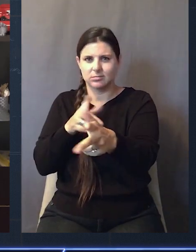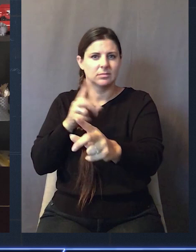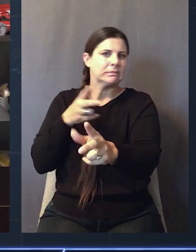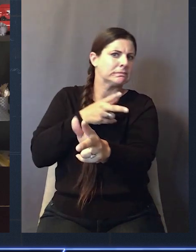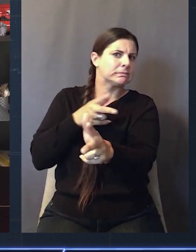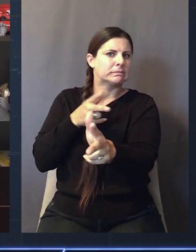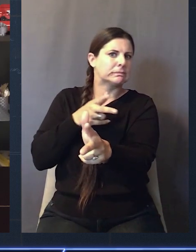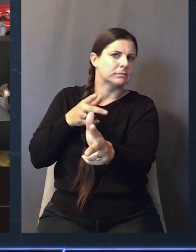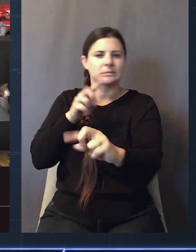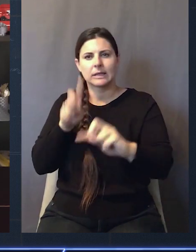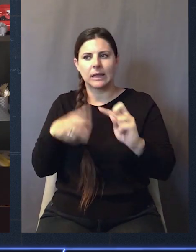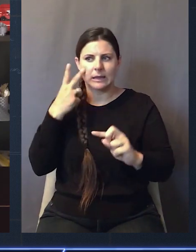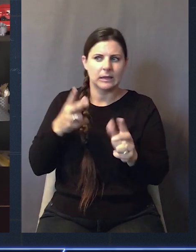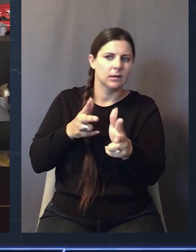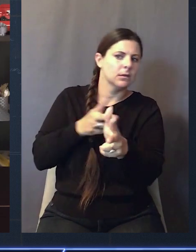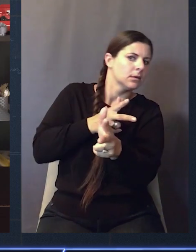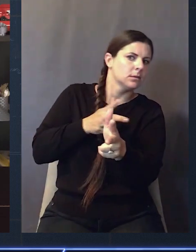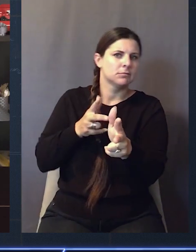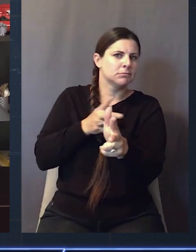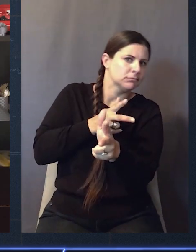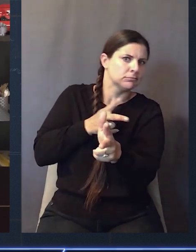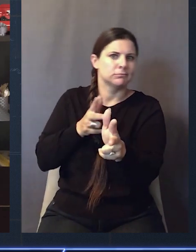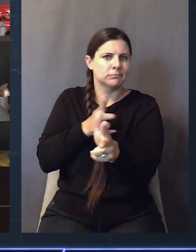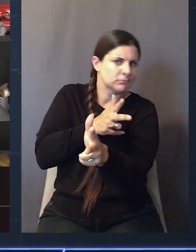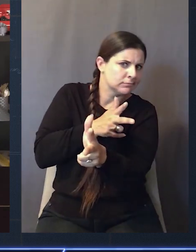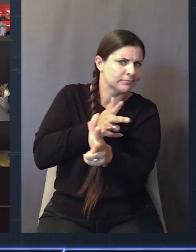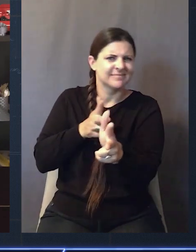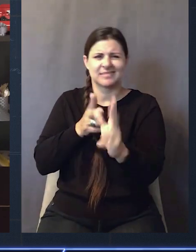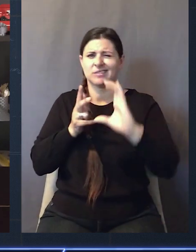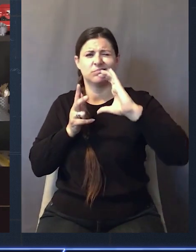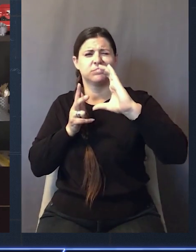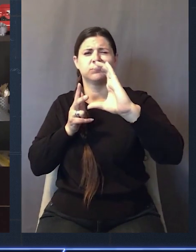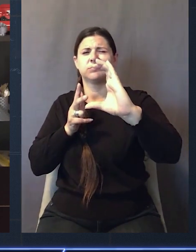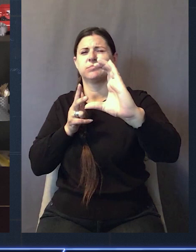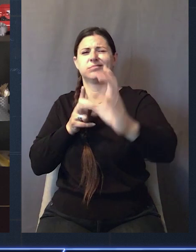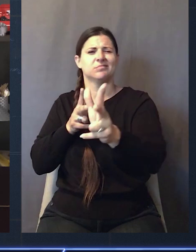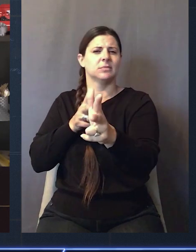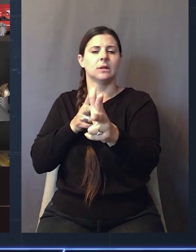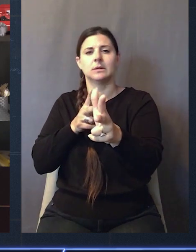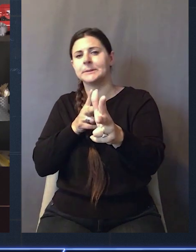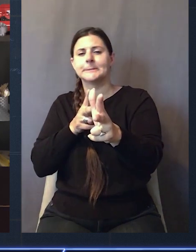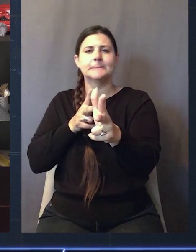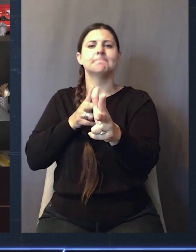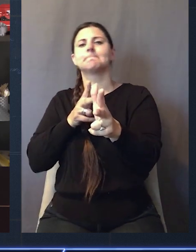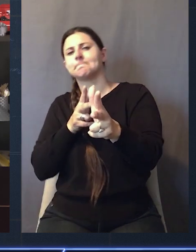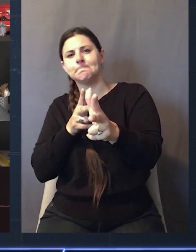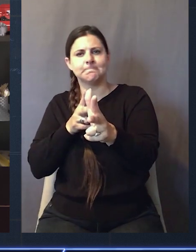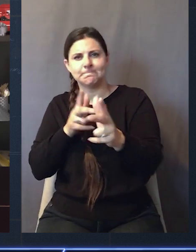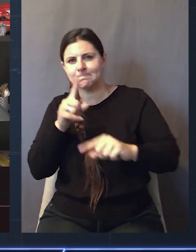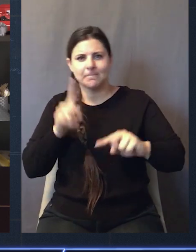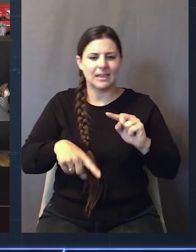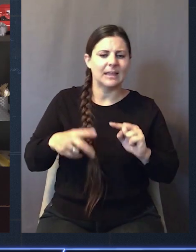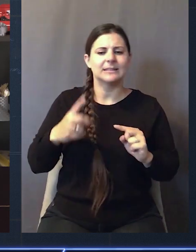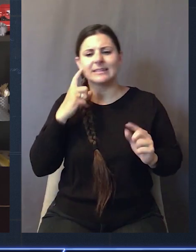and I can't quite see. We're on like a one-lane part of the highway. Can't quite see. I'm kind of jagging my car back and forth to the side, but there's this huge,